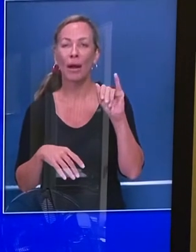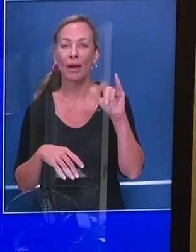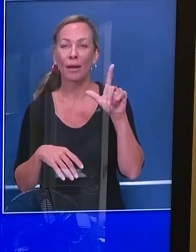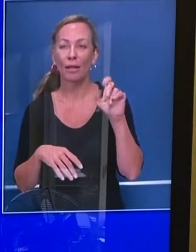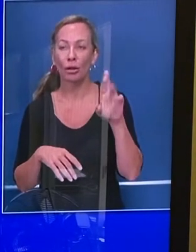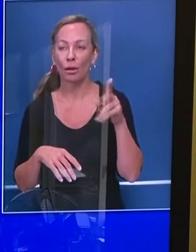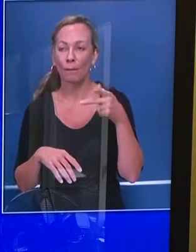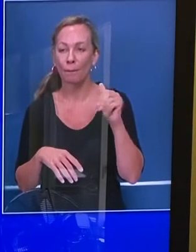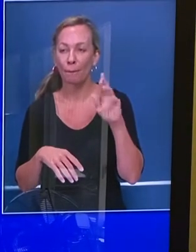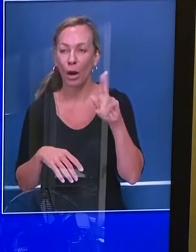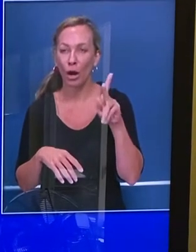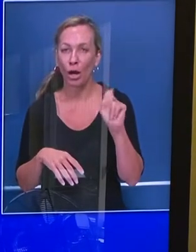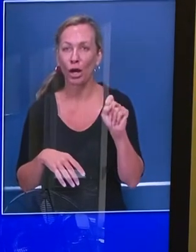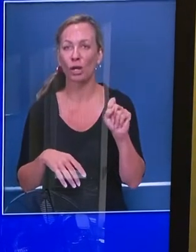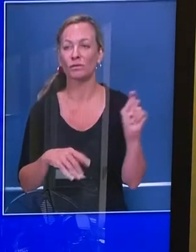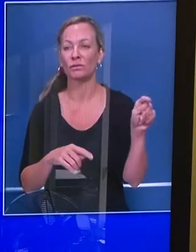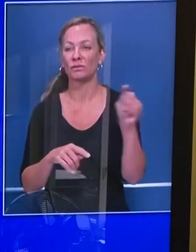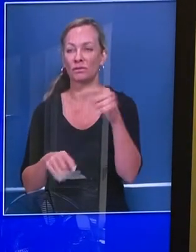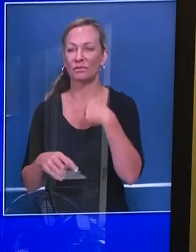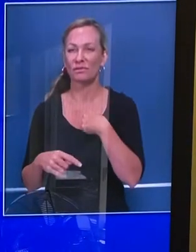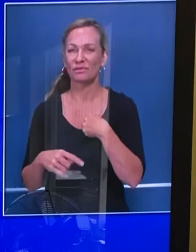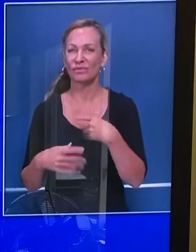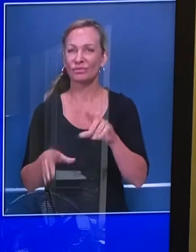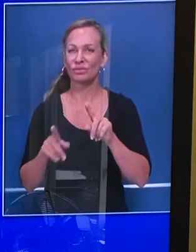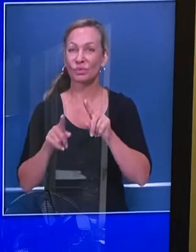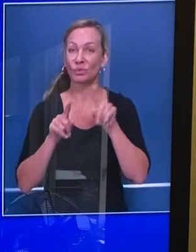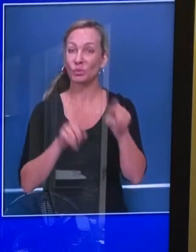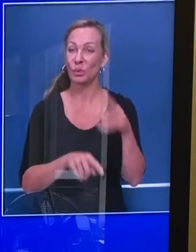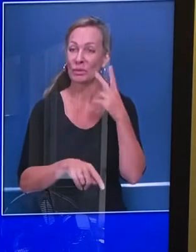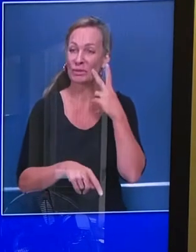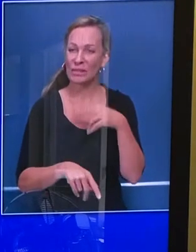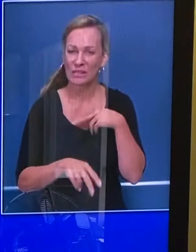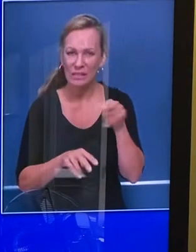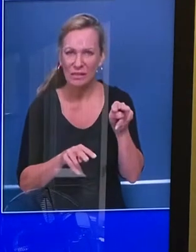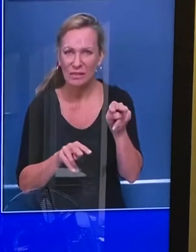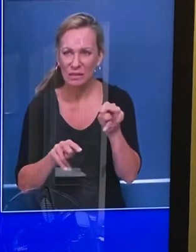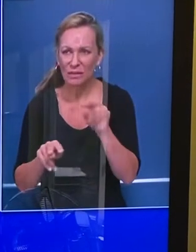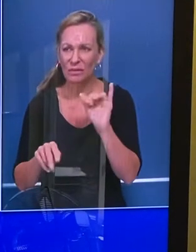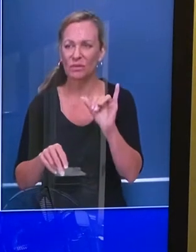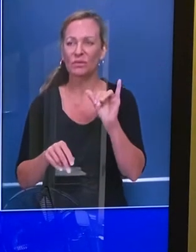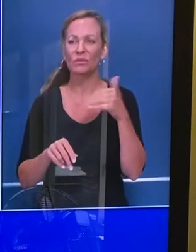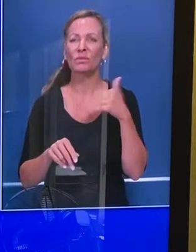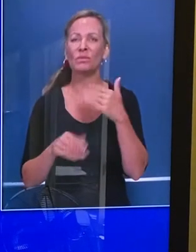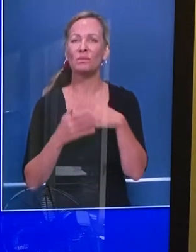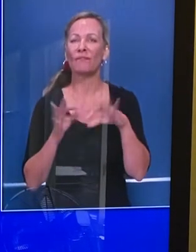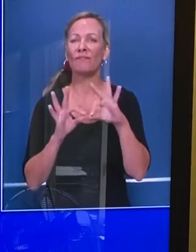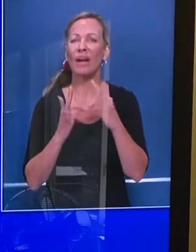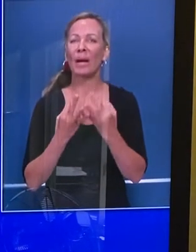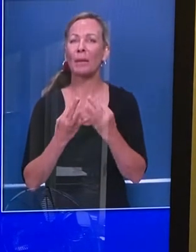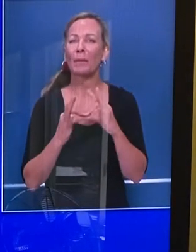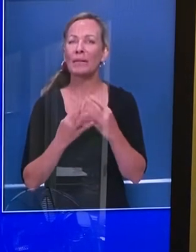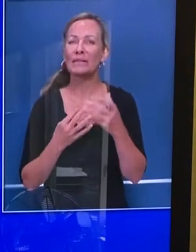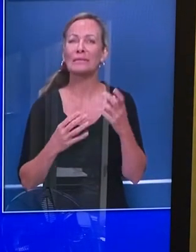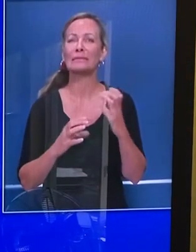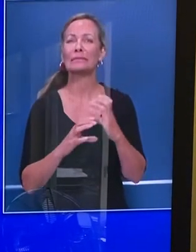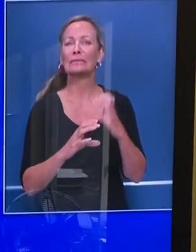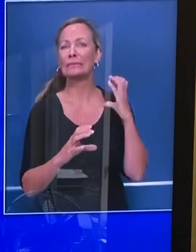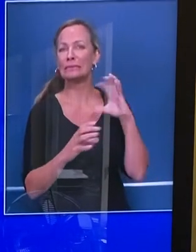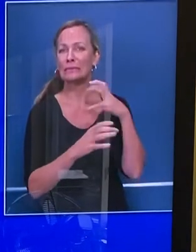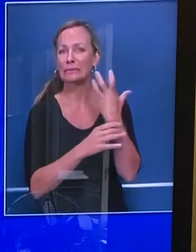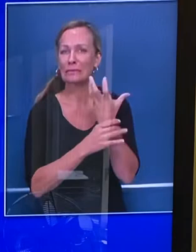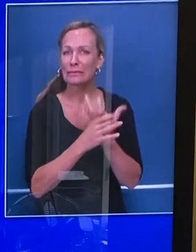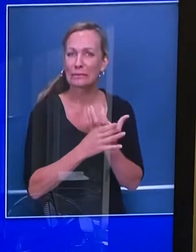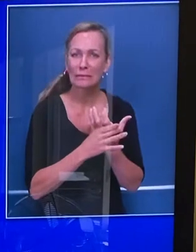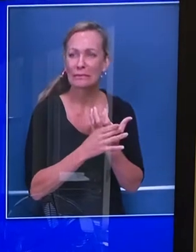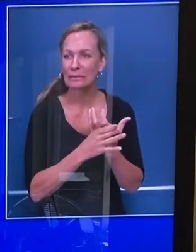and others with family, with friends that may be in need of shelters. So we continue to build